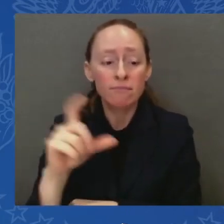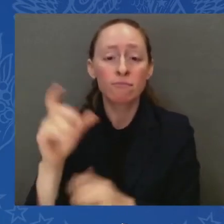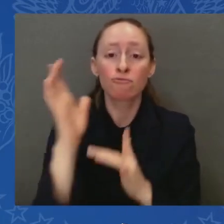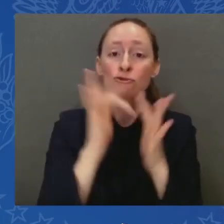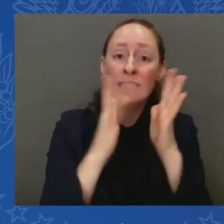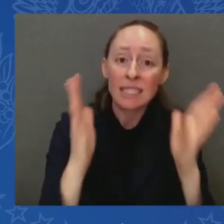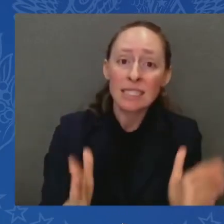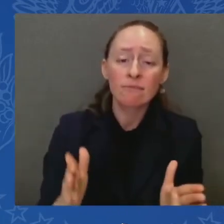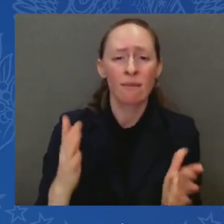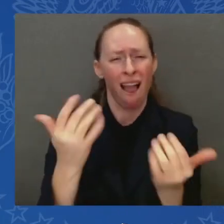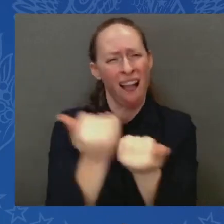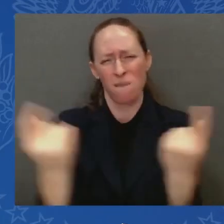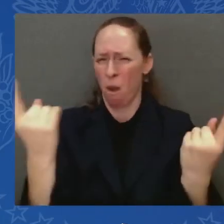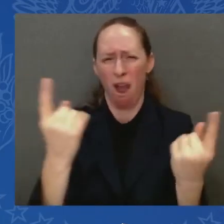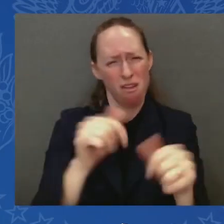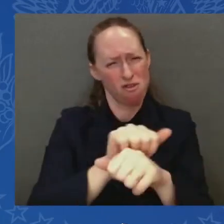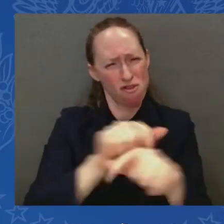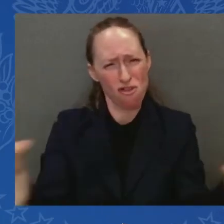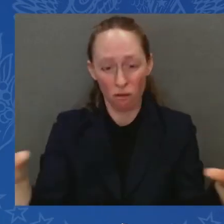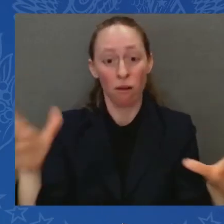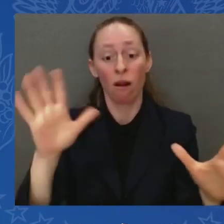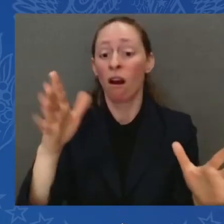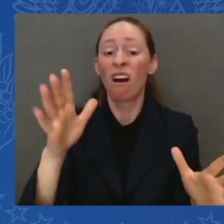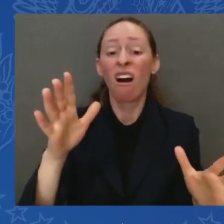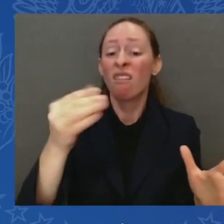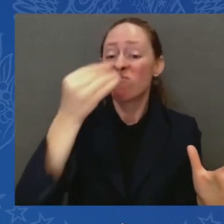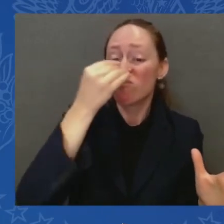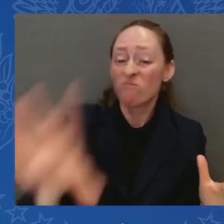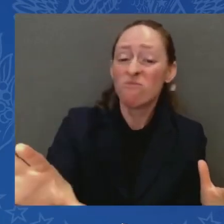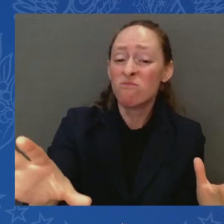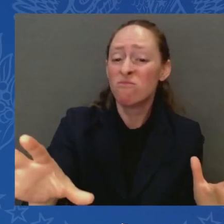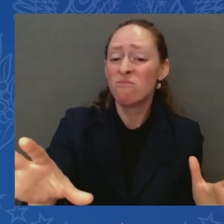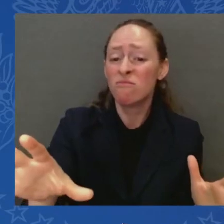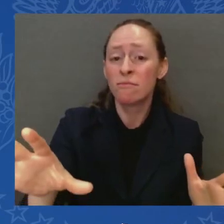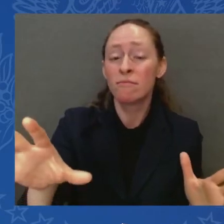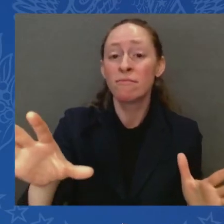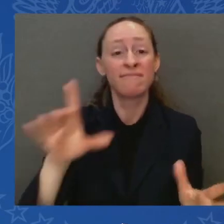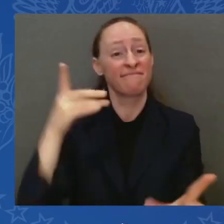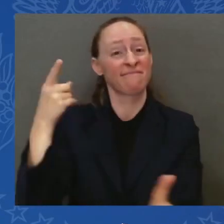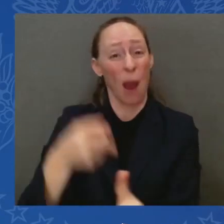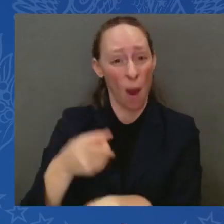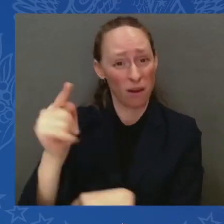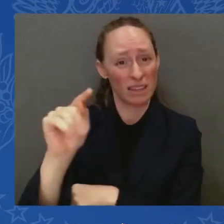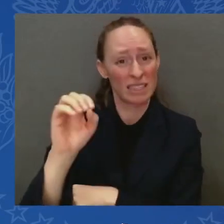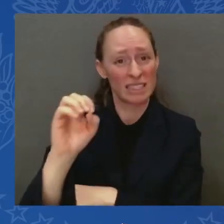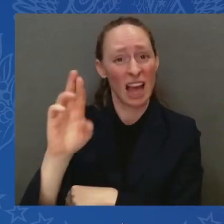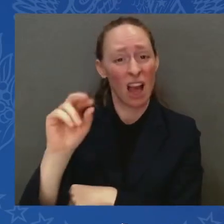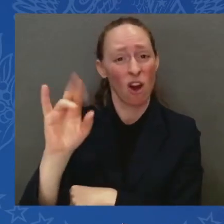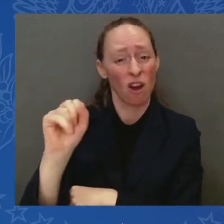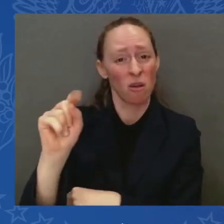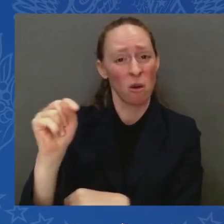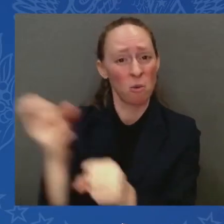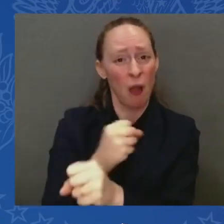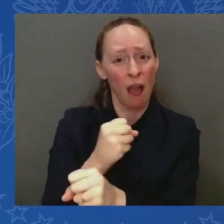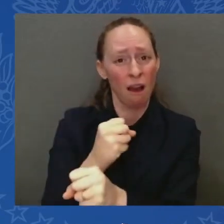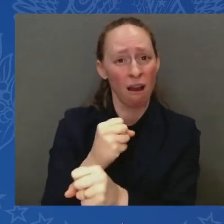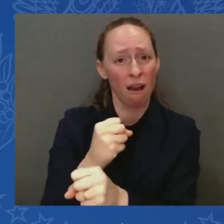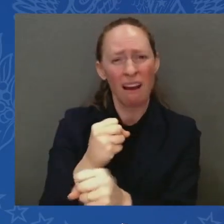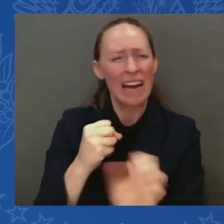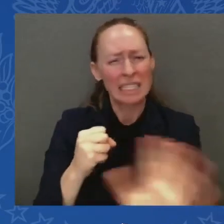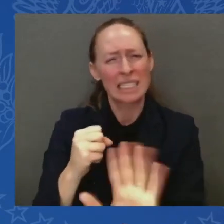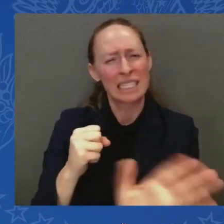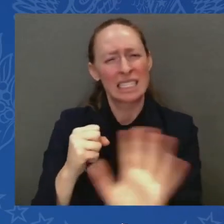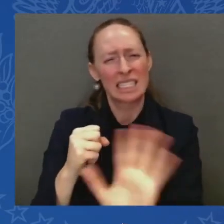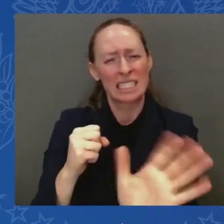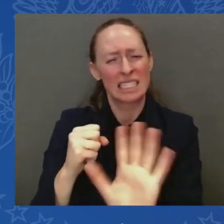then the terrorists win. And we can never let them win. You know, Israel is a miracle. A